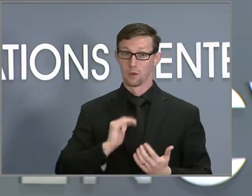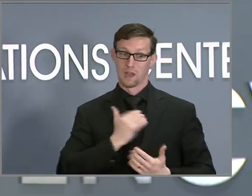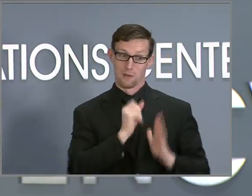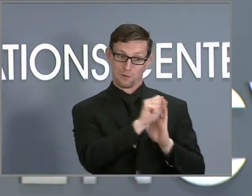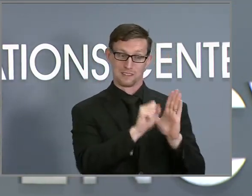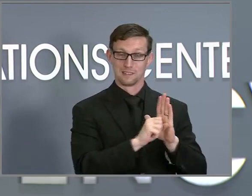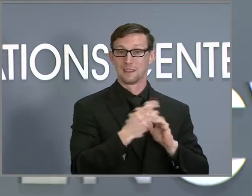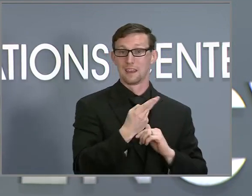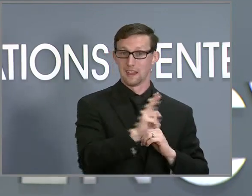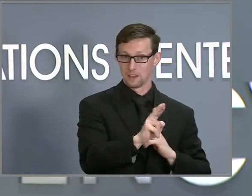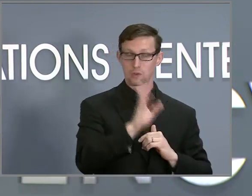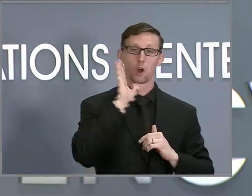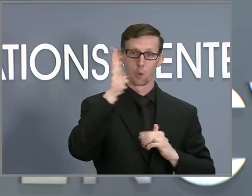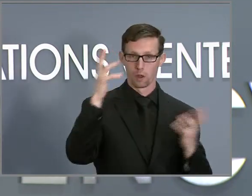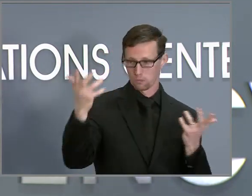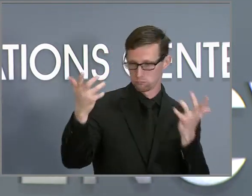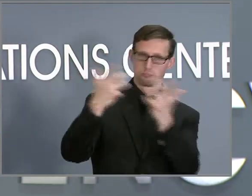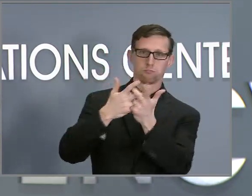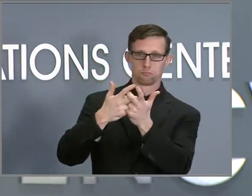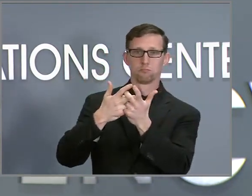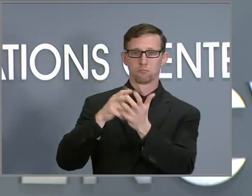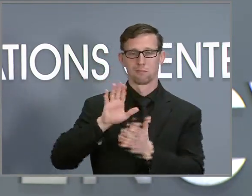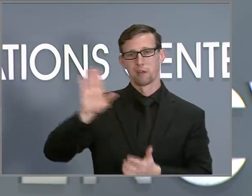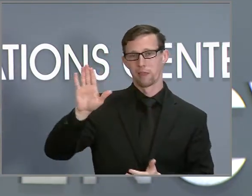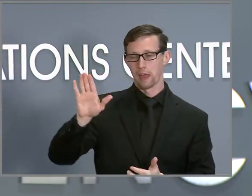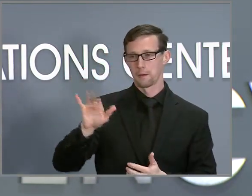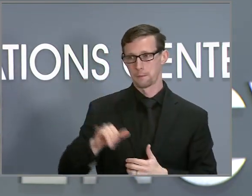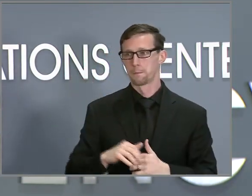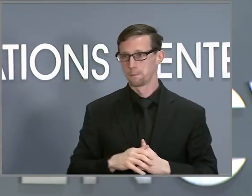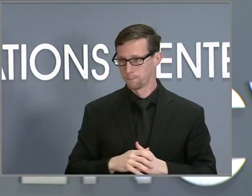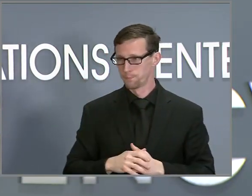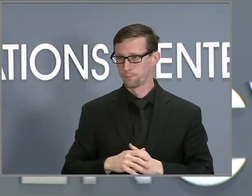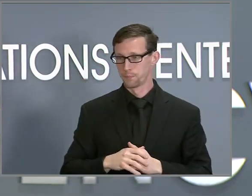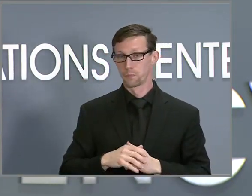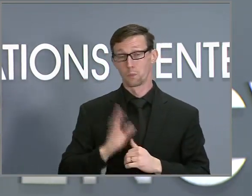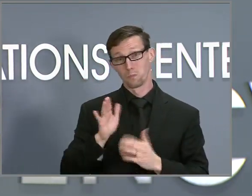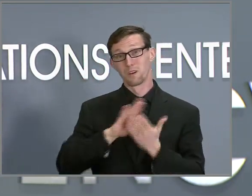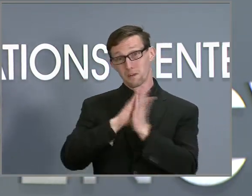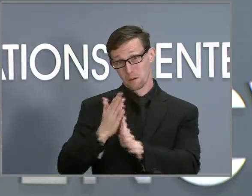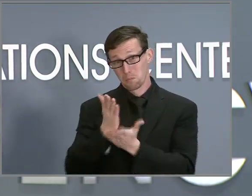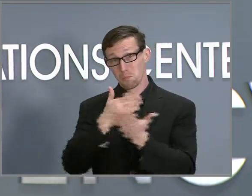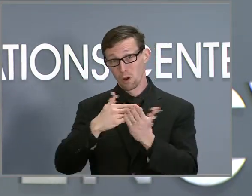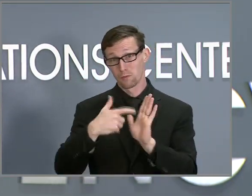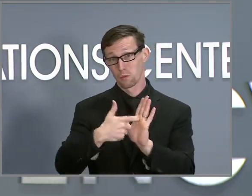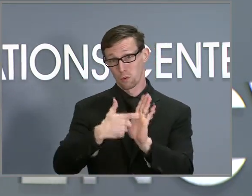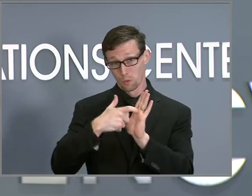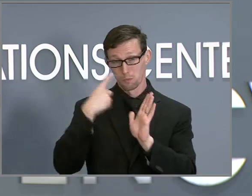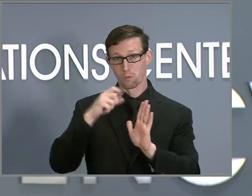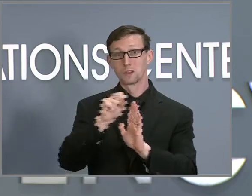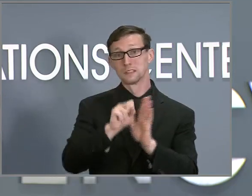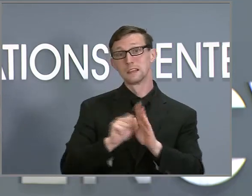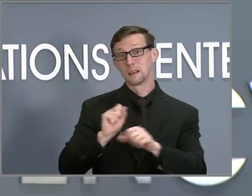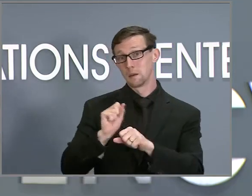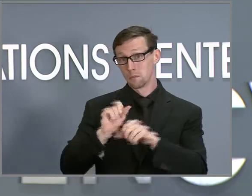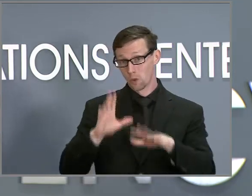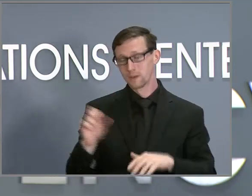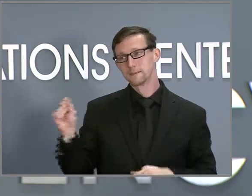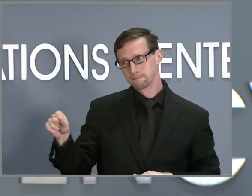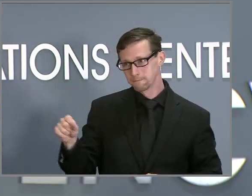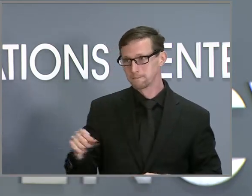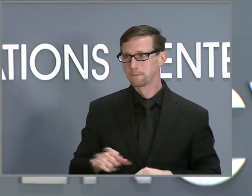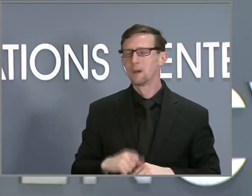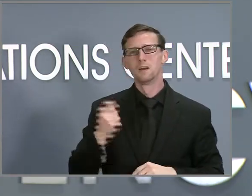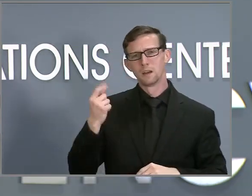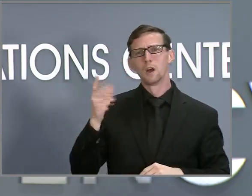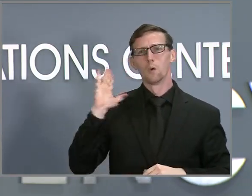resources department to include that as part of the requirement for state employees. Now, there will be